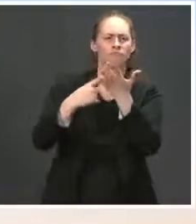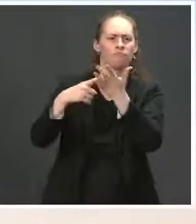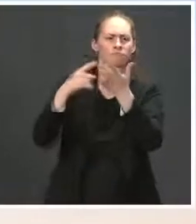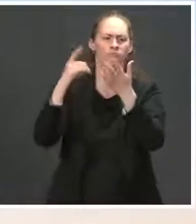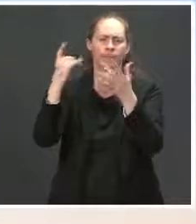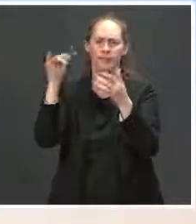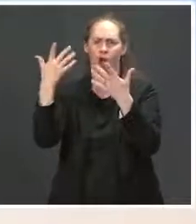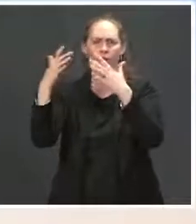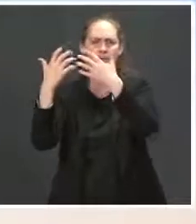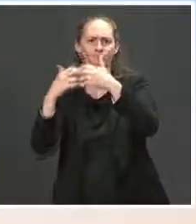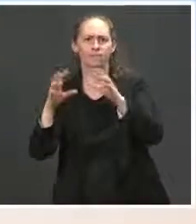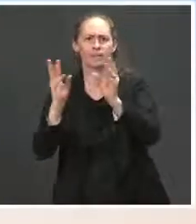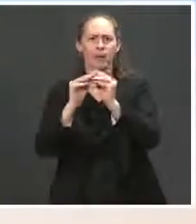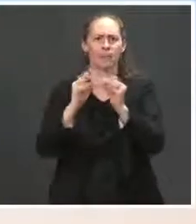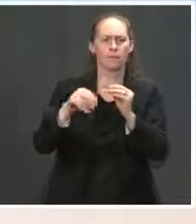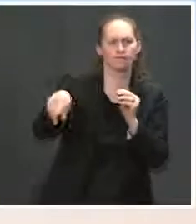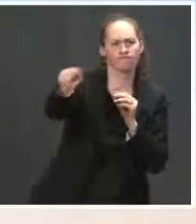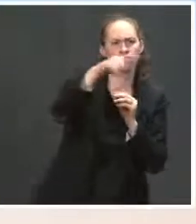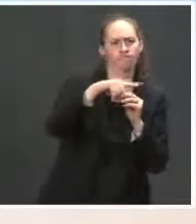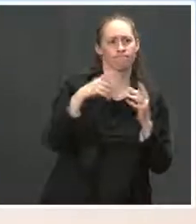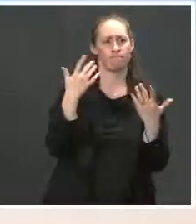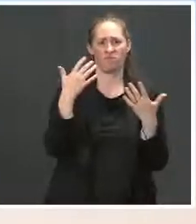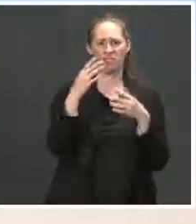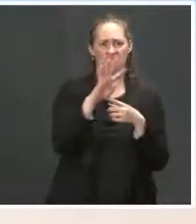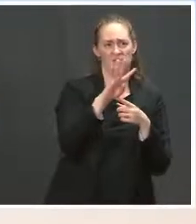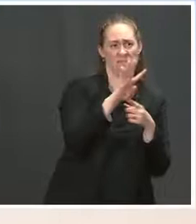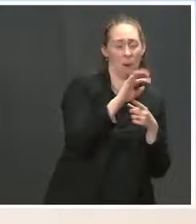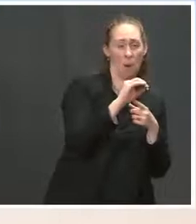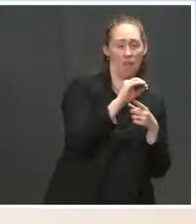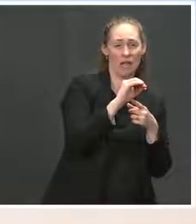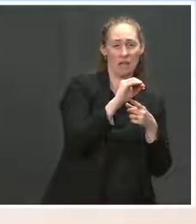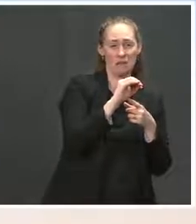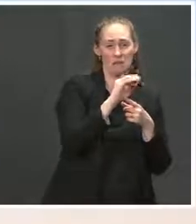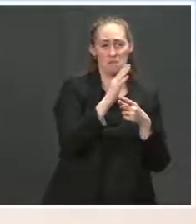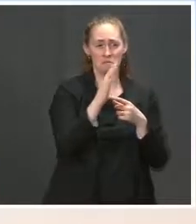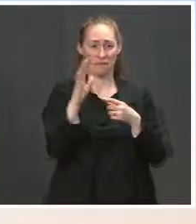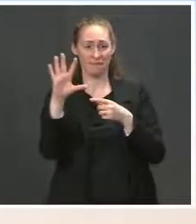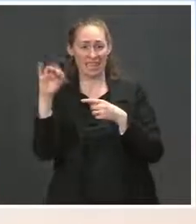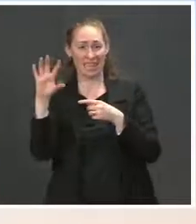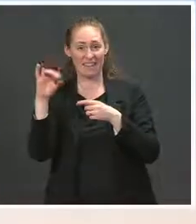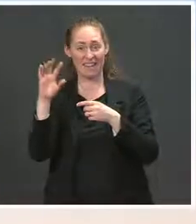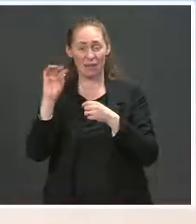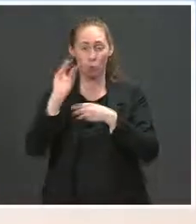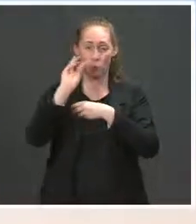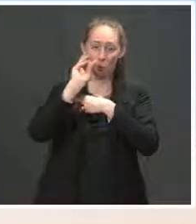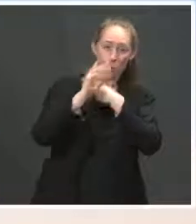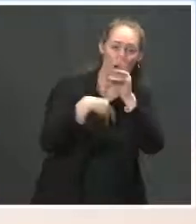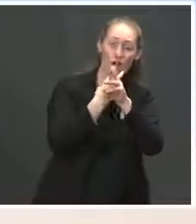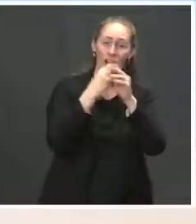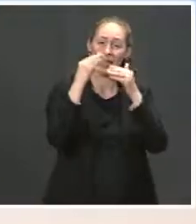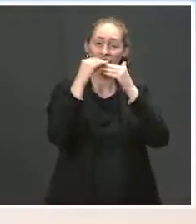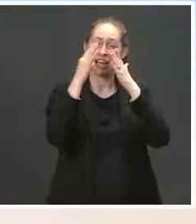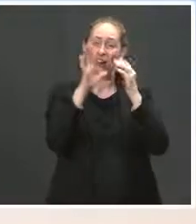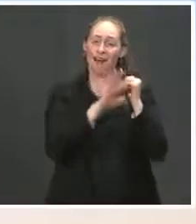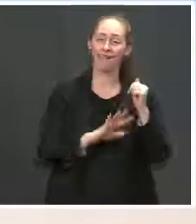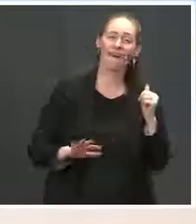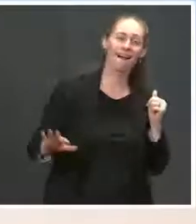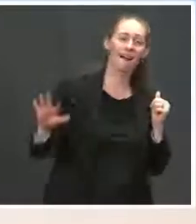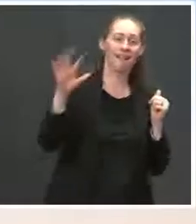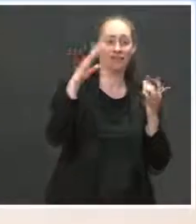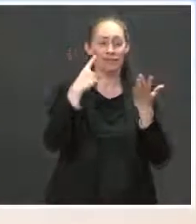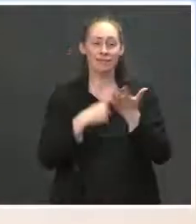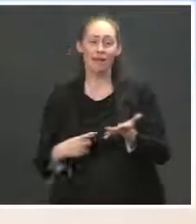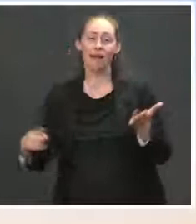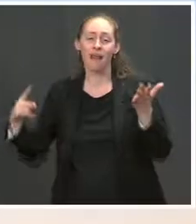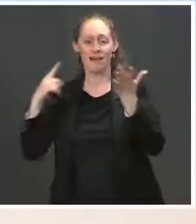that we had 40 global leaders — some of the world's biggest economies and emitters here over the last two days — well, virtually here — discussing this. And there'll